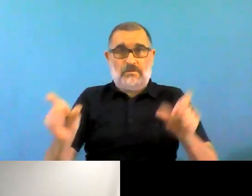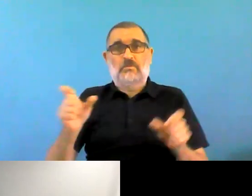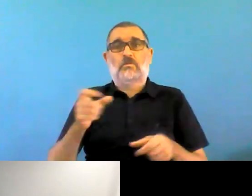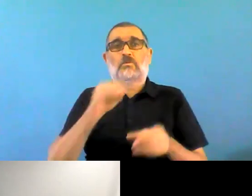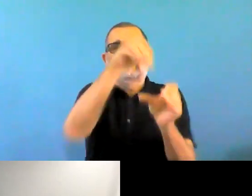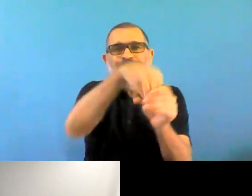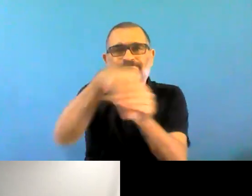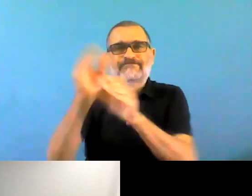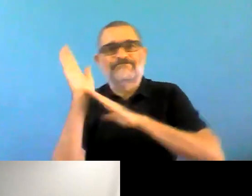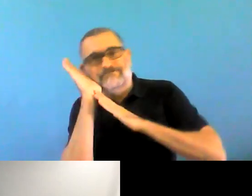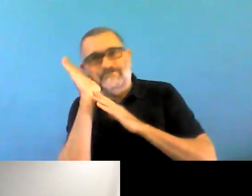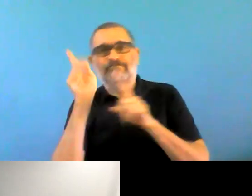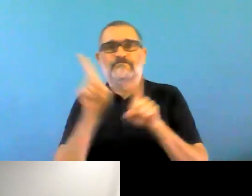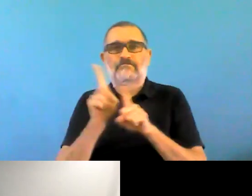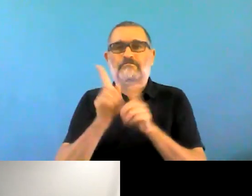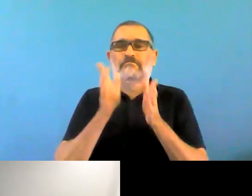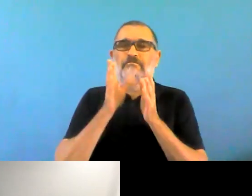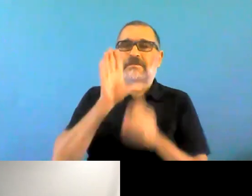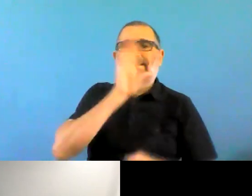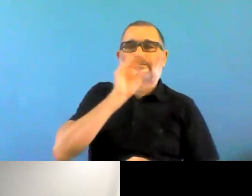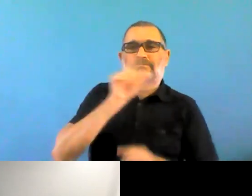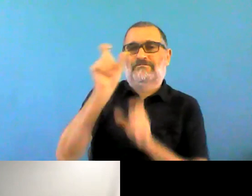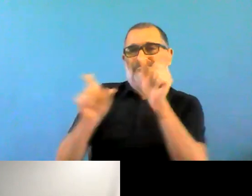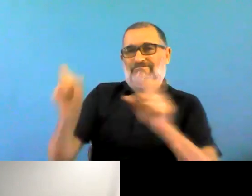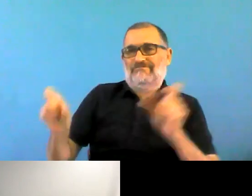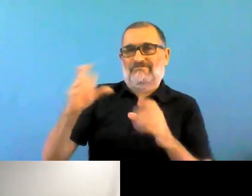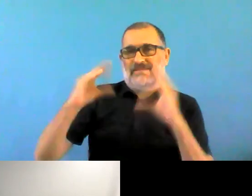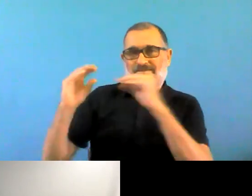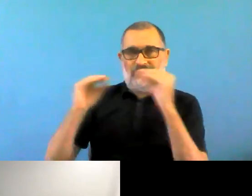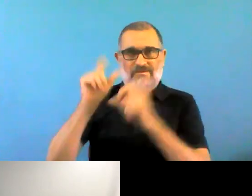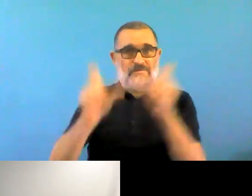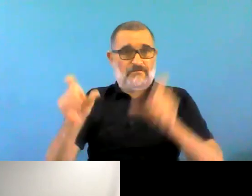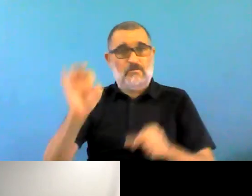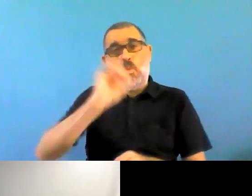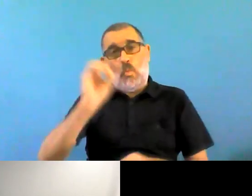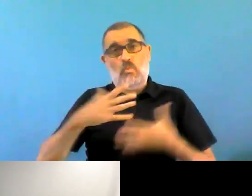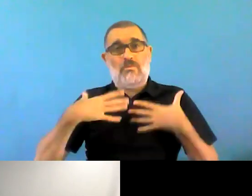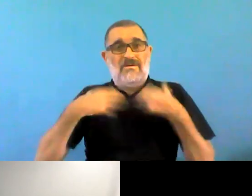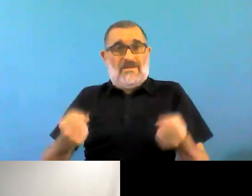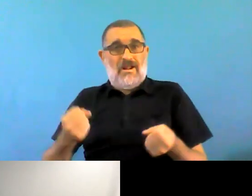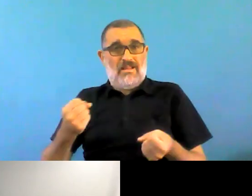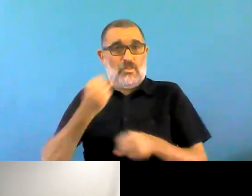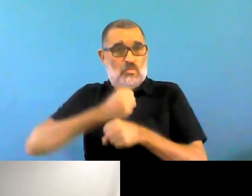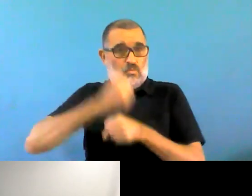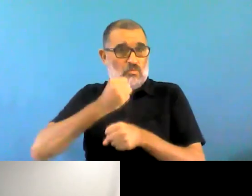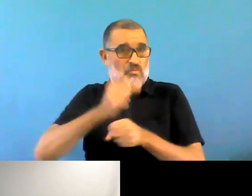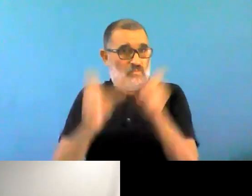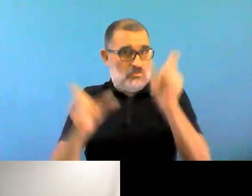health care workers are being affected with anxiety and depression and a large proportion of them